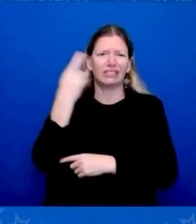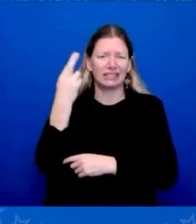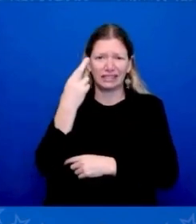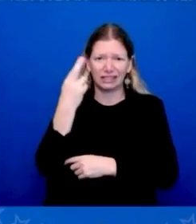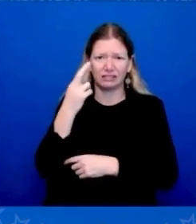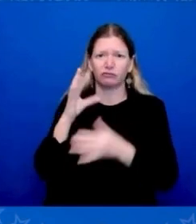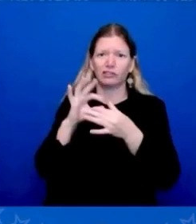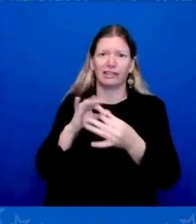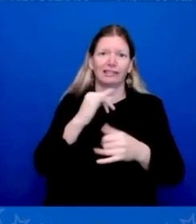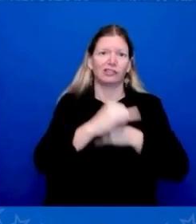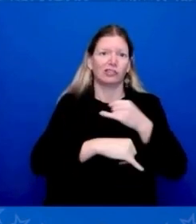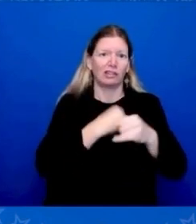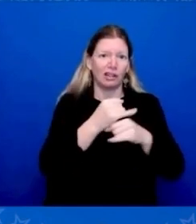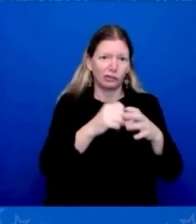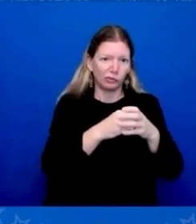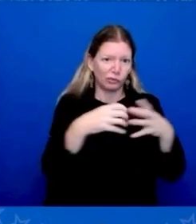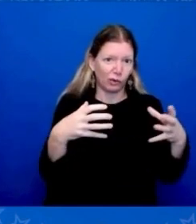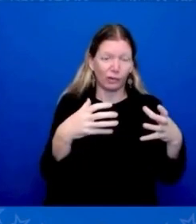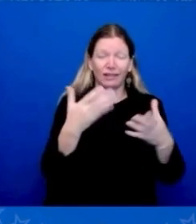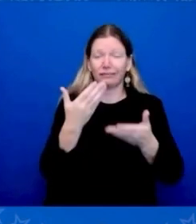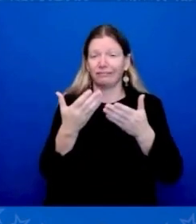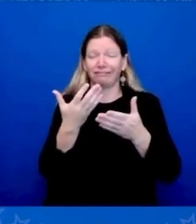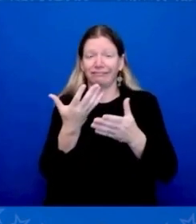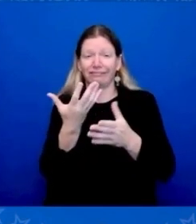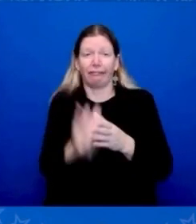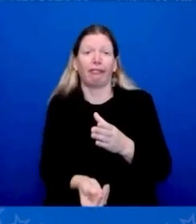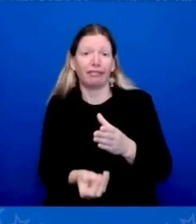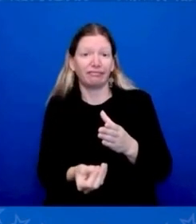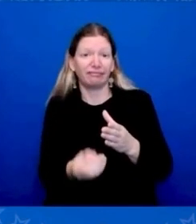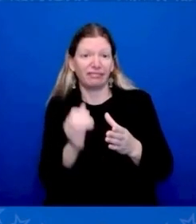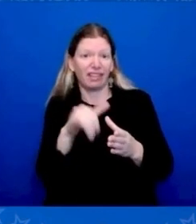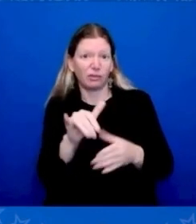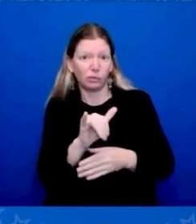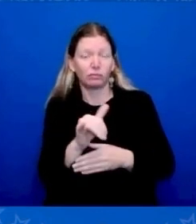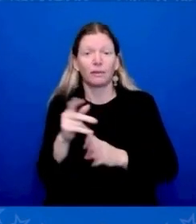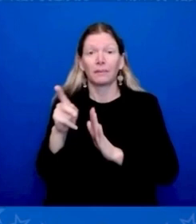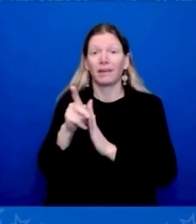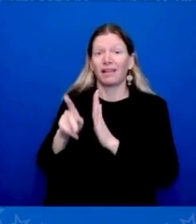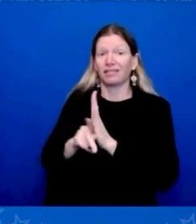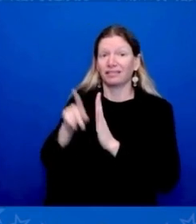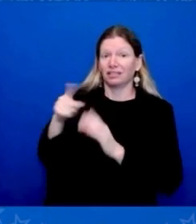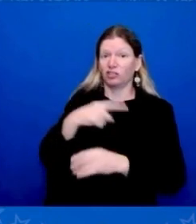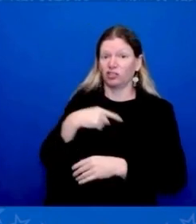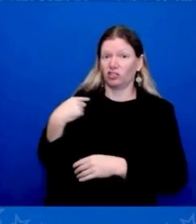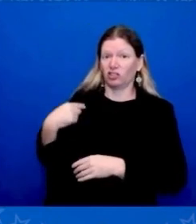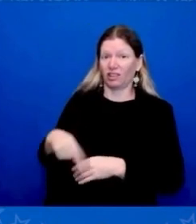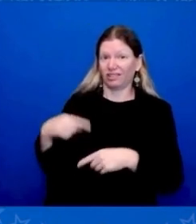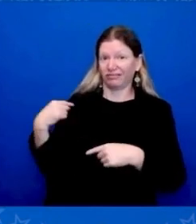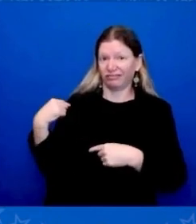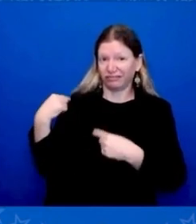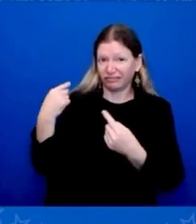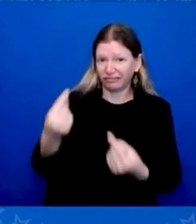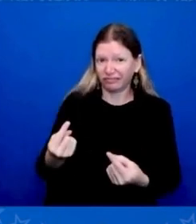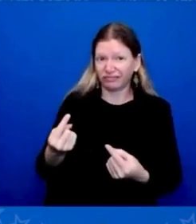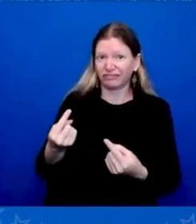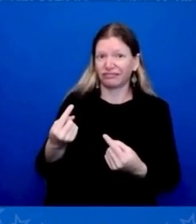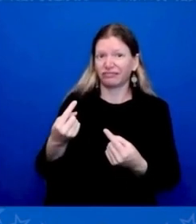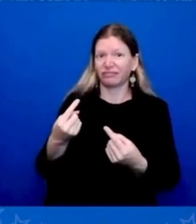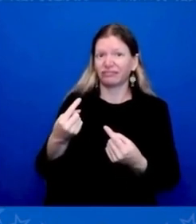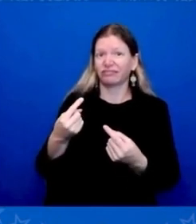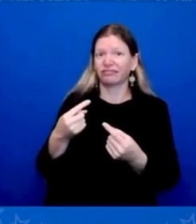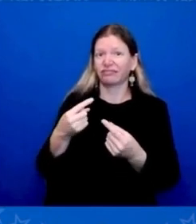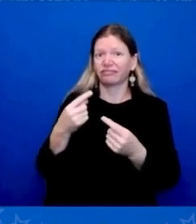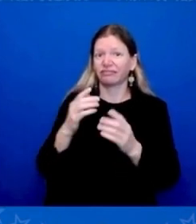And so I don't think it's going to cause China to invade Taiwan. As a matter of fact, the opposite probably doesn't have the